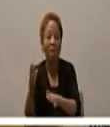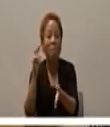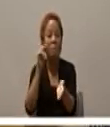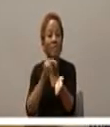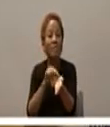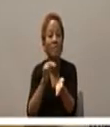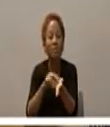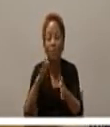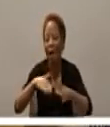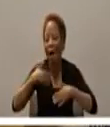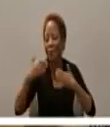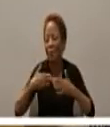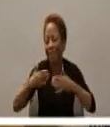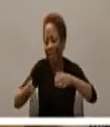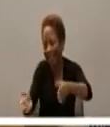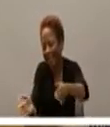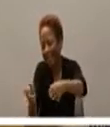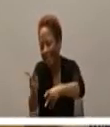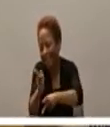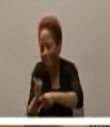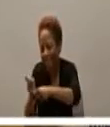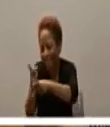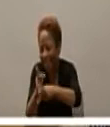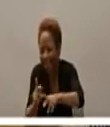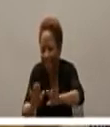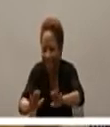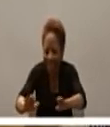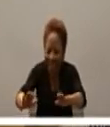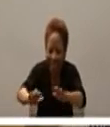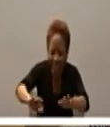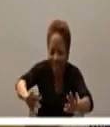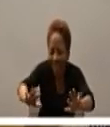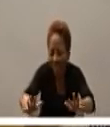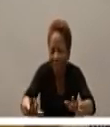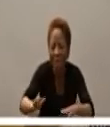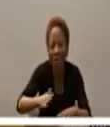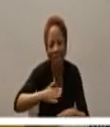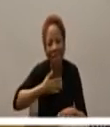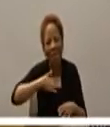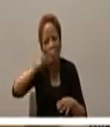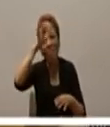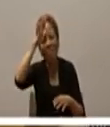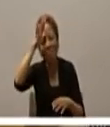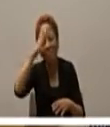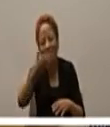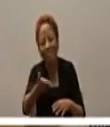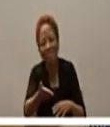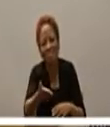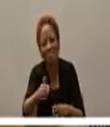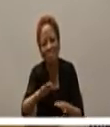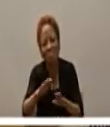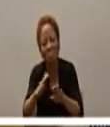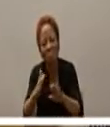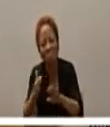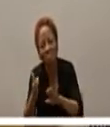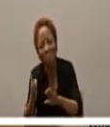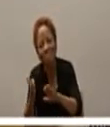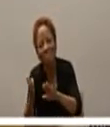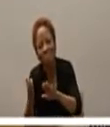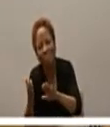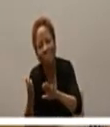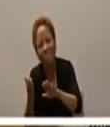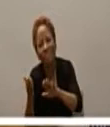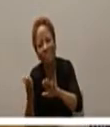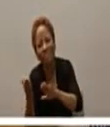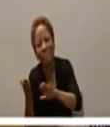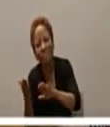upbeat I've always admired that and and and continued to pray for her life